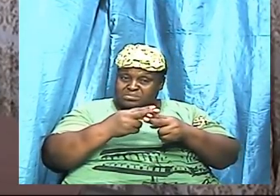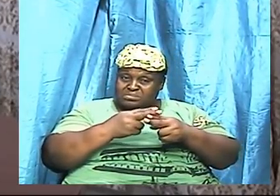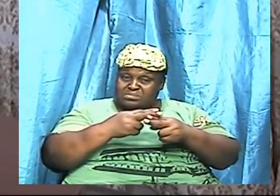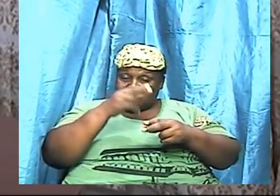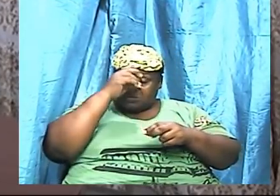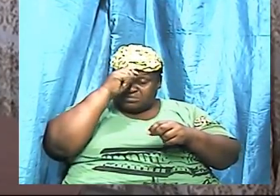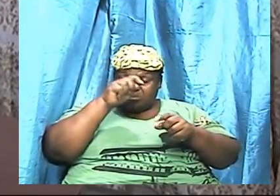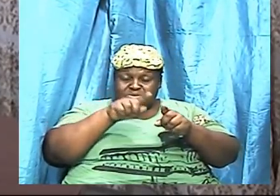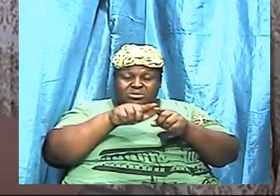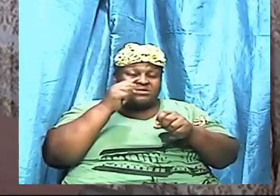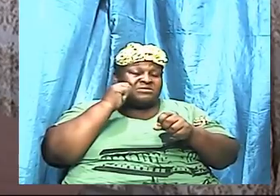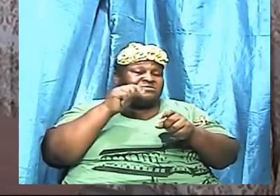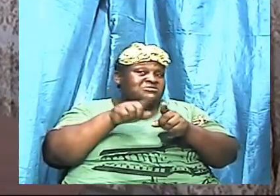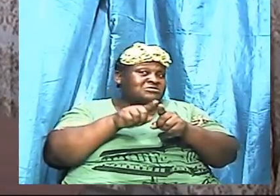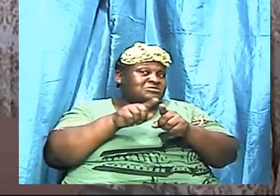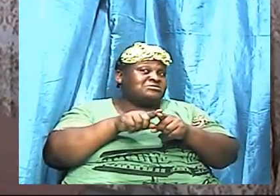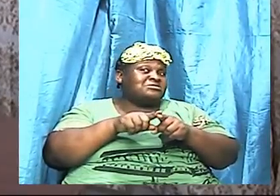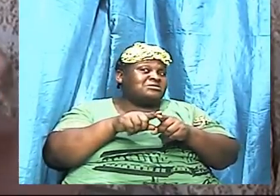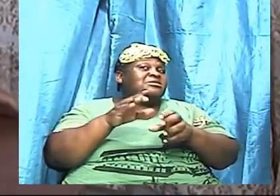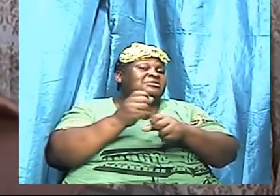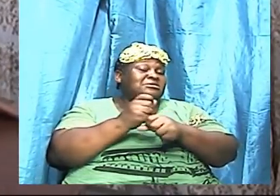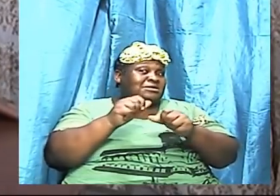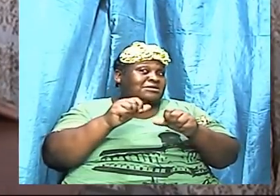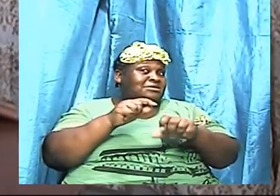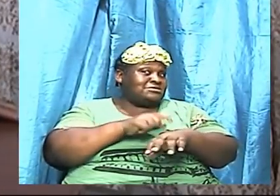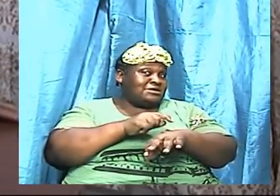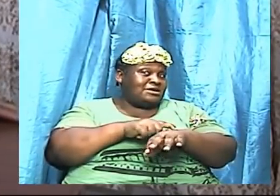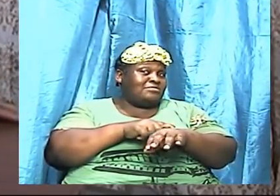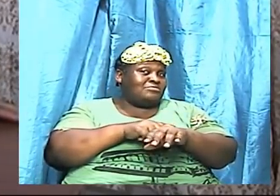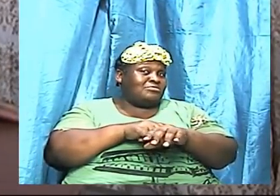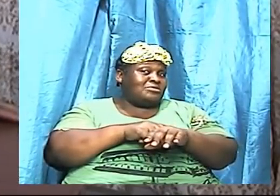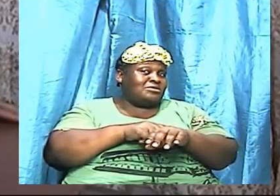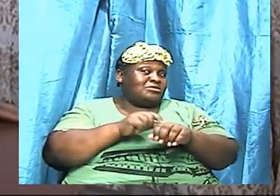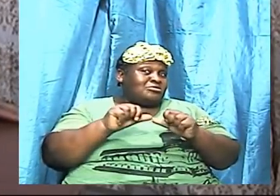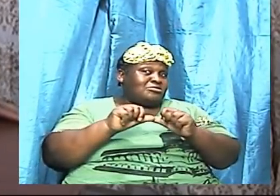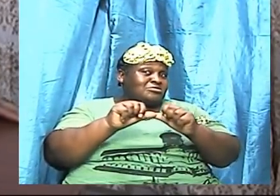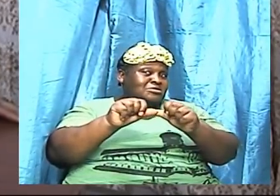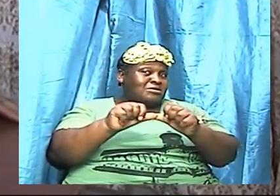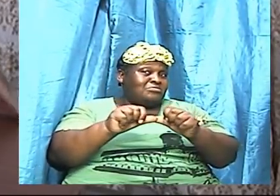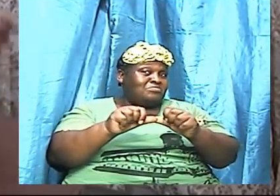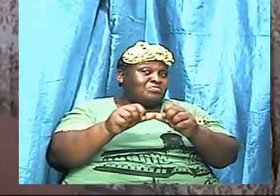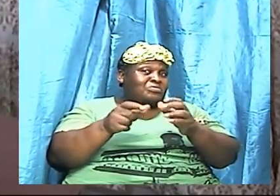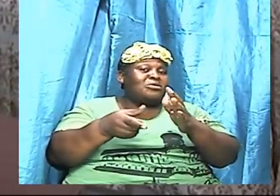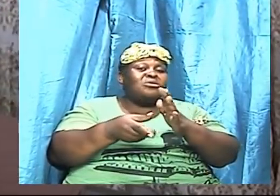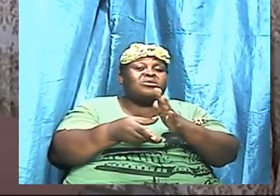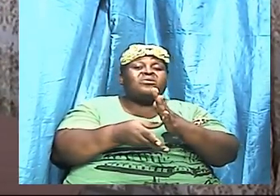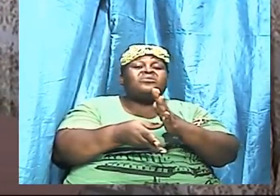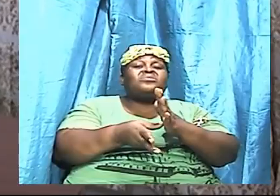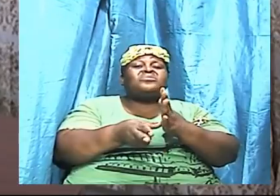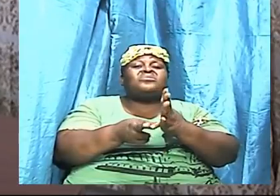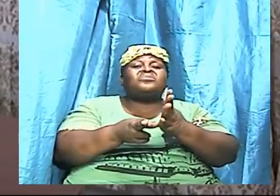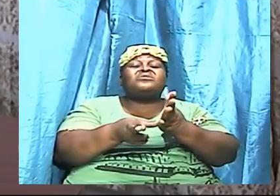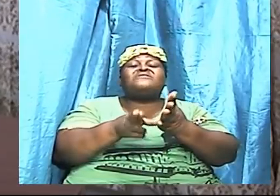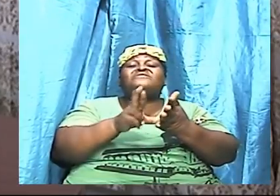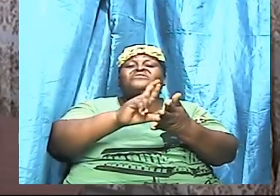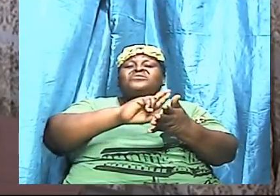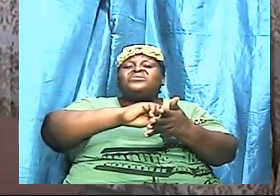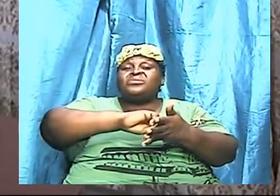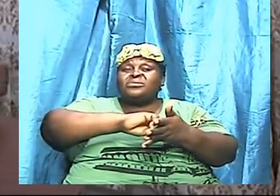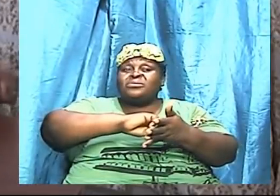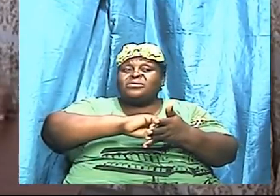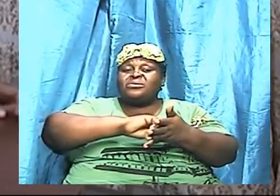learn from all the things that have been said, review them and then put them into